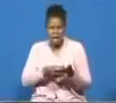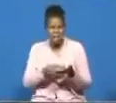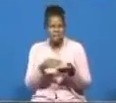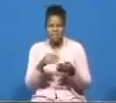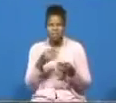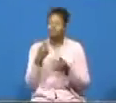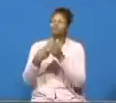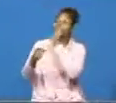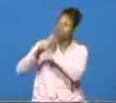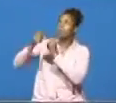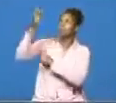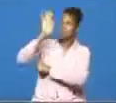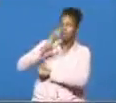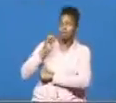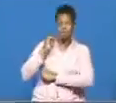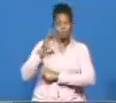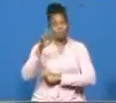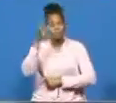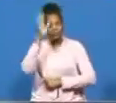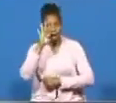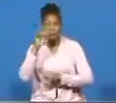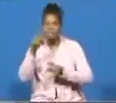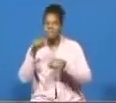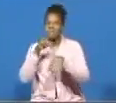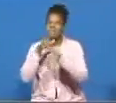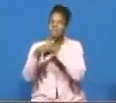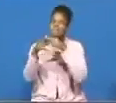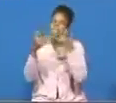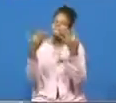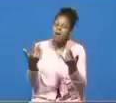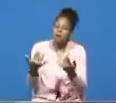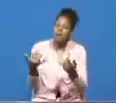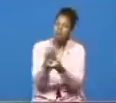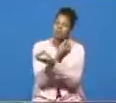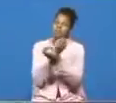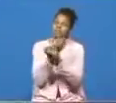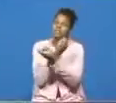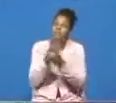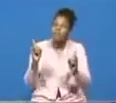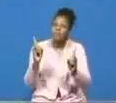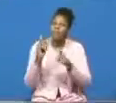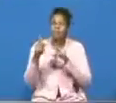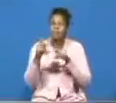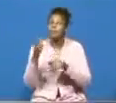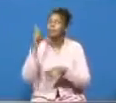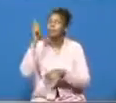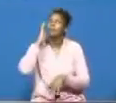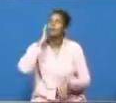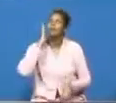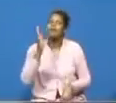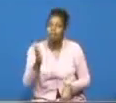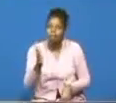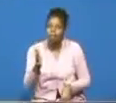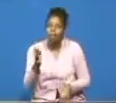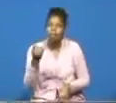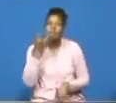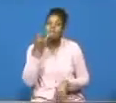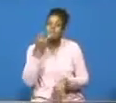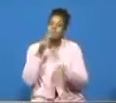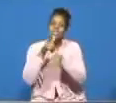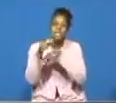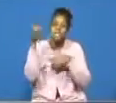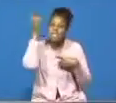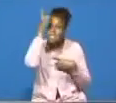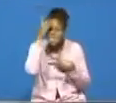because if god has to send fire to deliver his people my god will send fire if he has to send plague